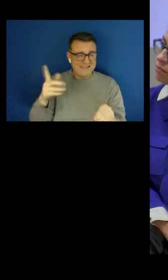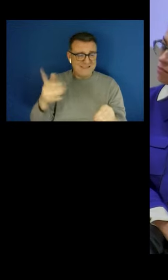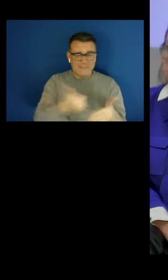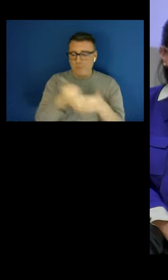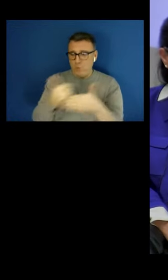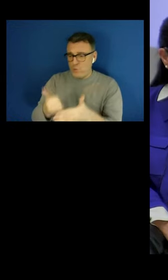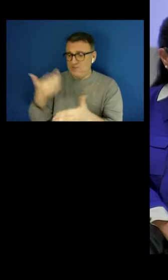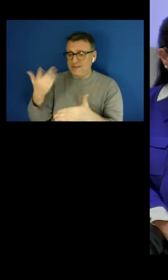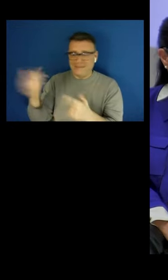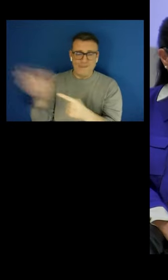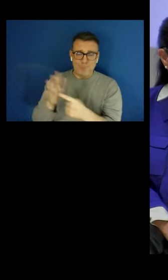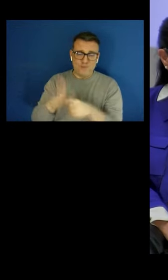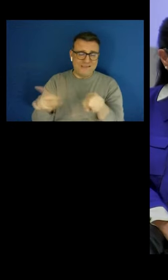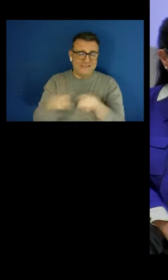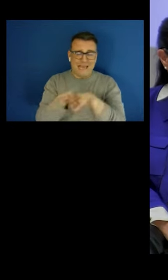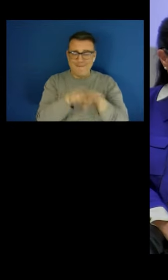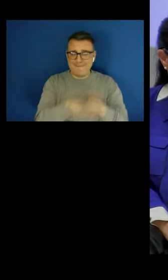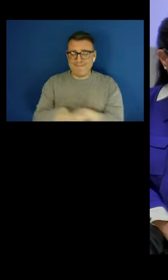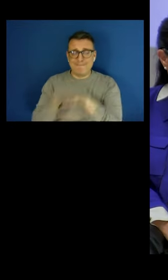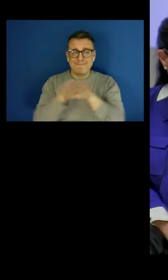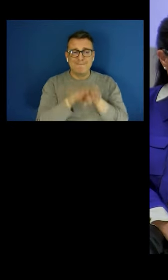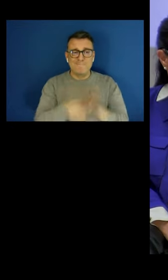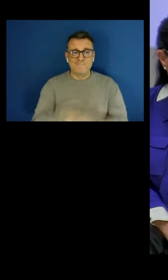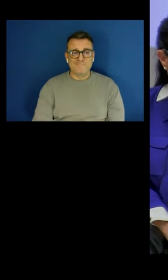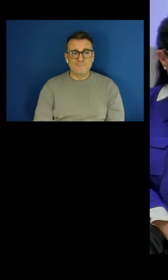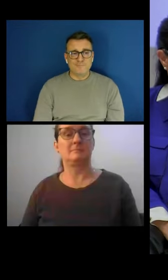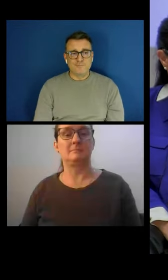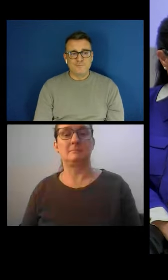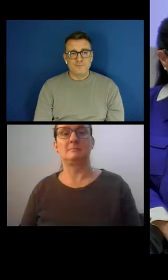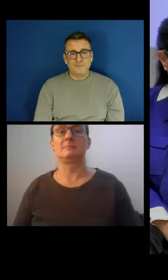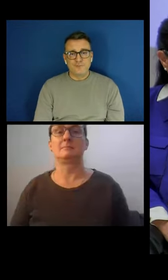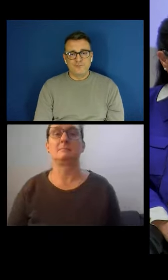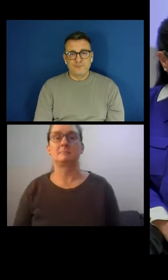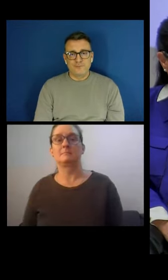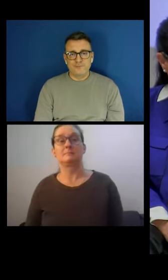something that is for the long term. What do you think?